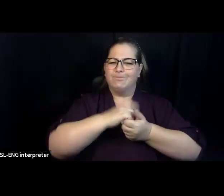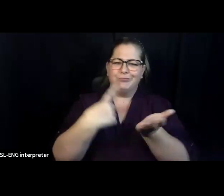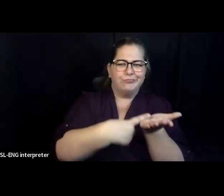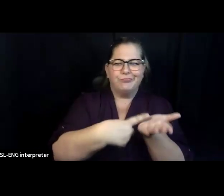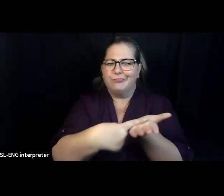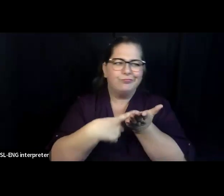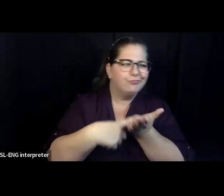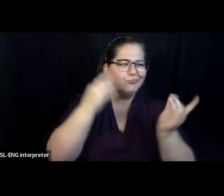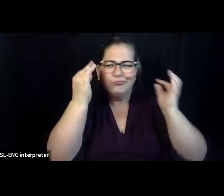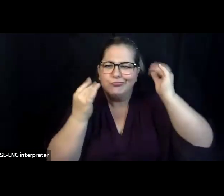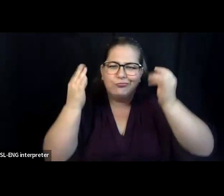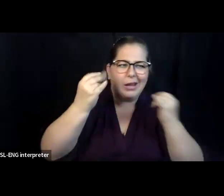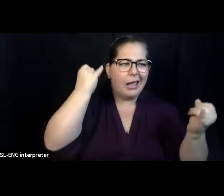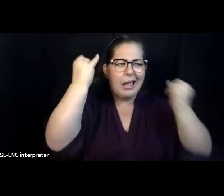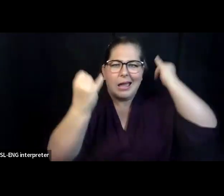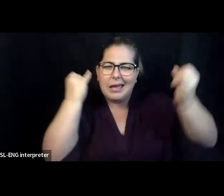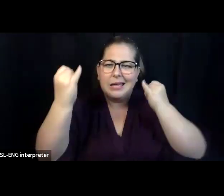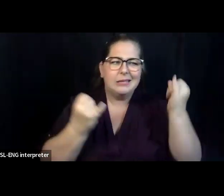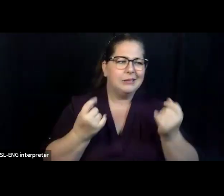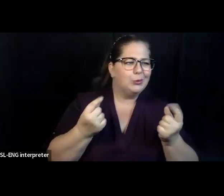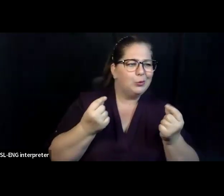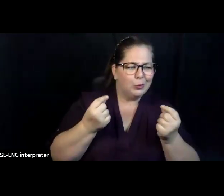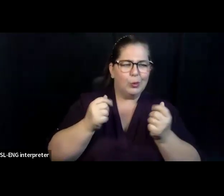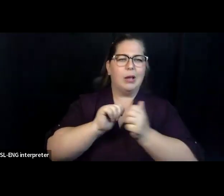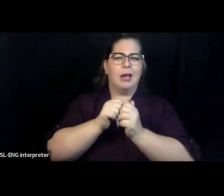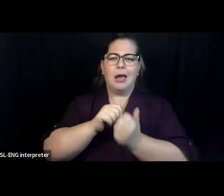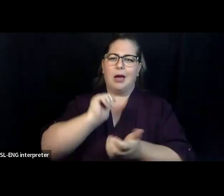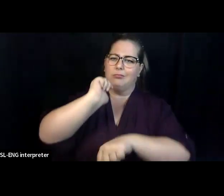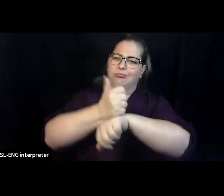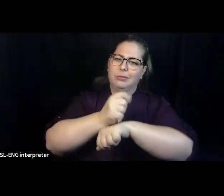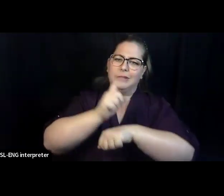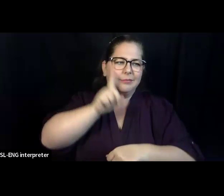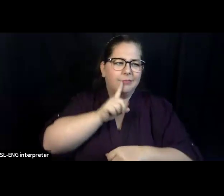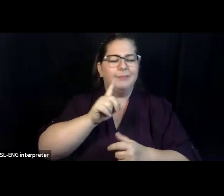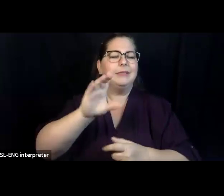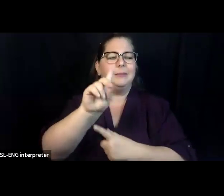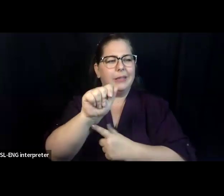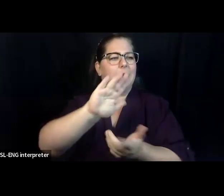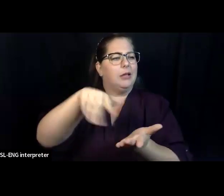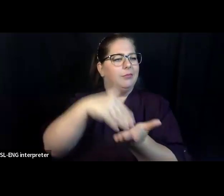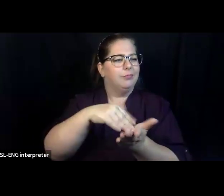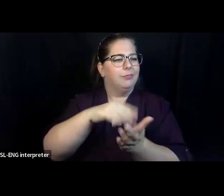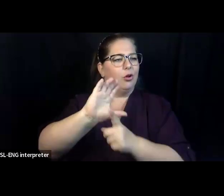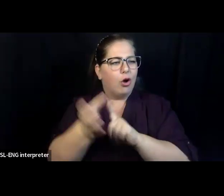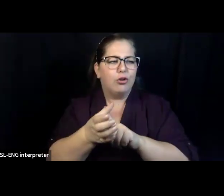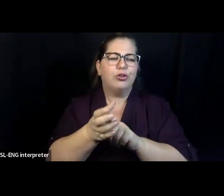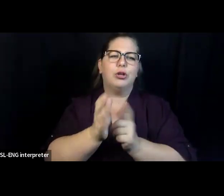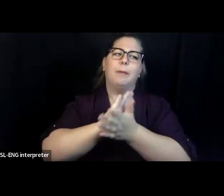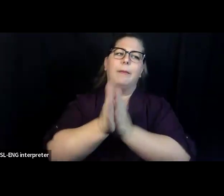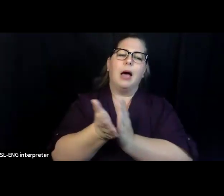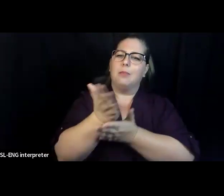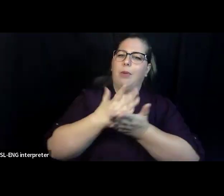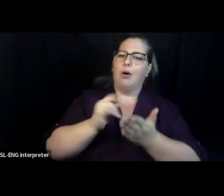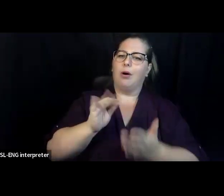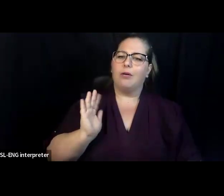center that could be, you know, part of the city's rich web of many different centers,